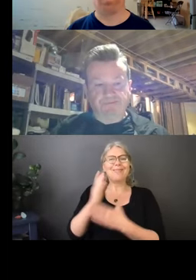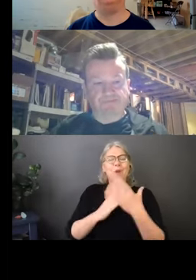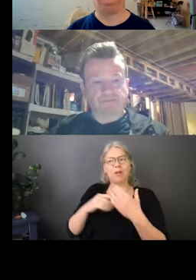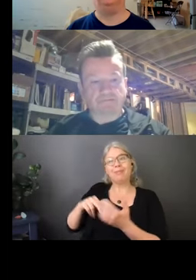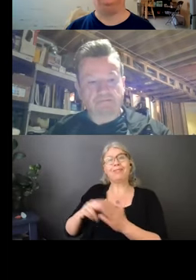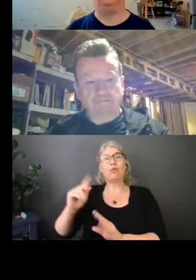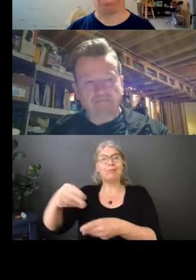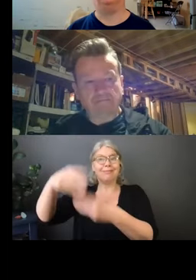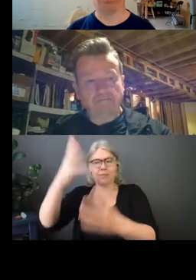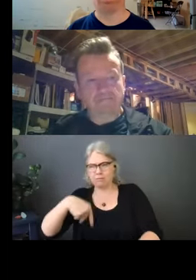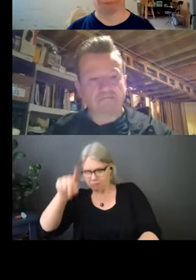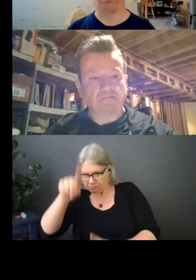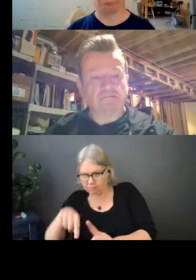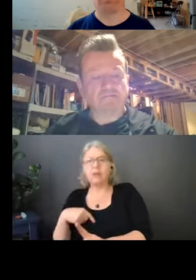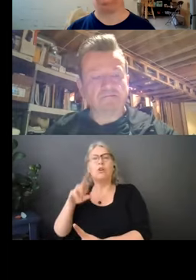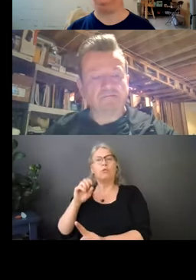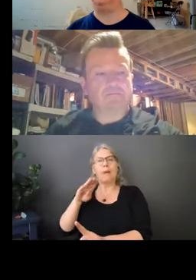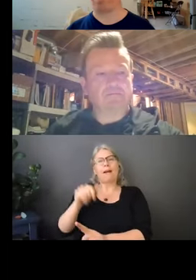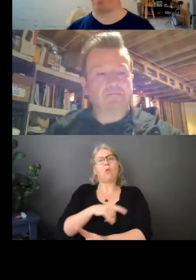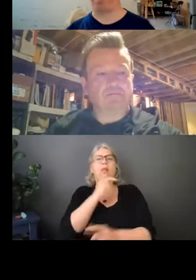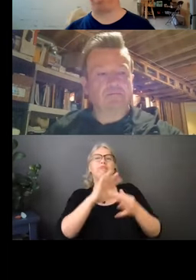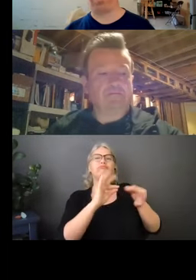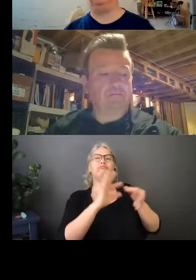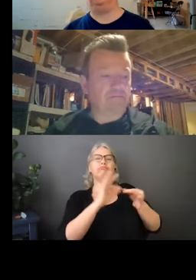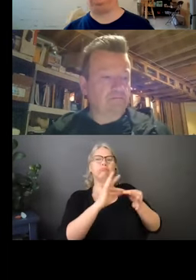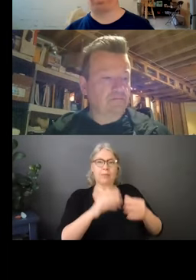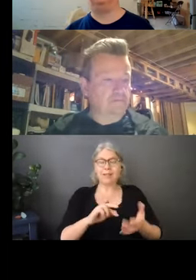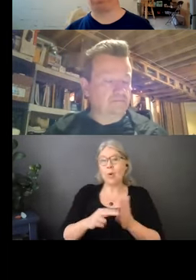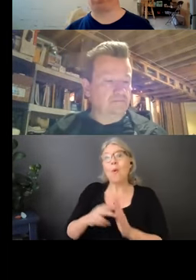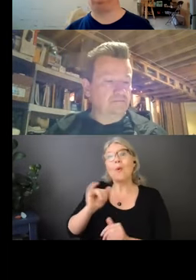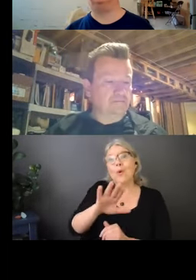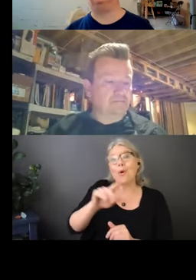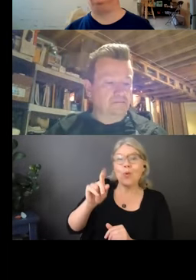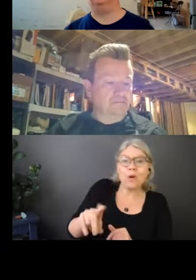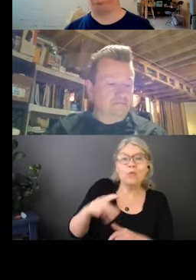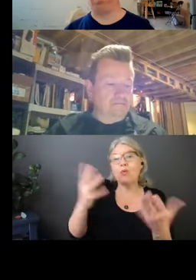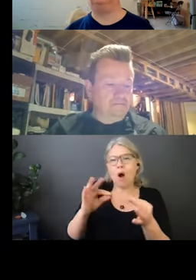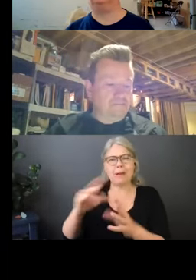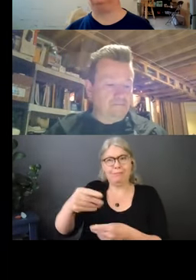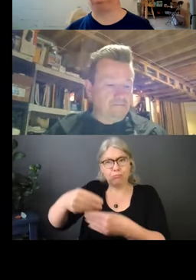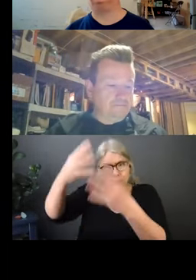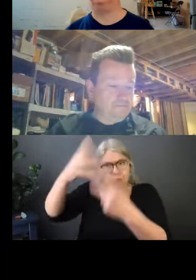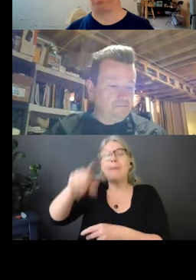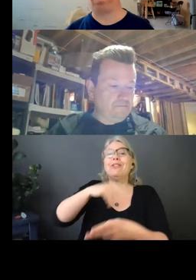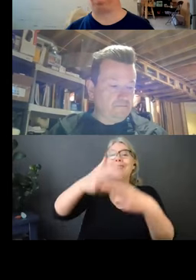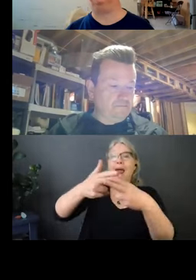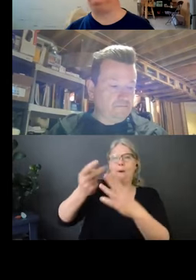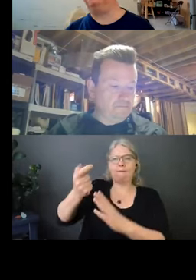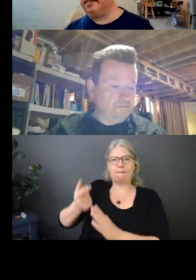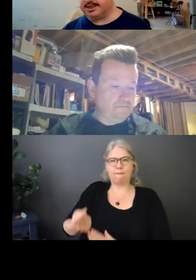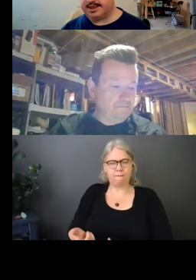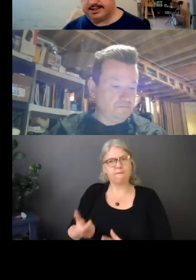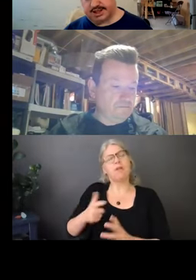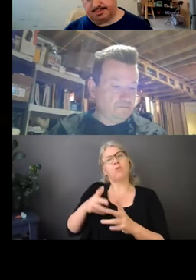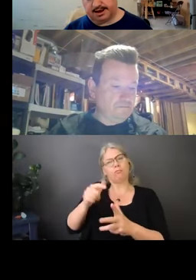comment will be anonymous in the final reporting. If you need support, please also select Rebecca Wood